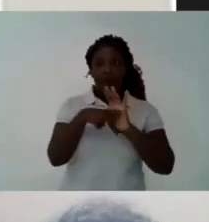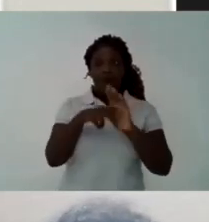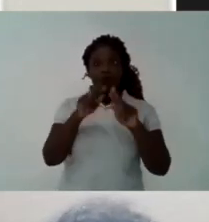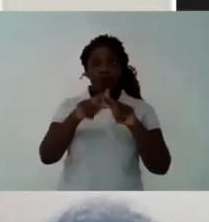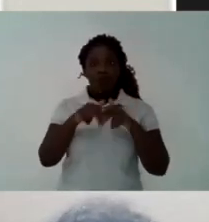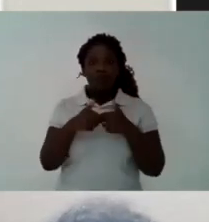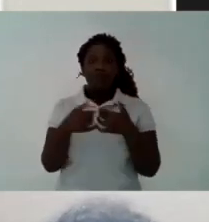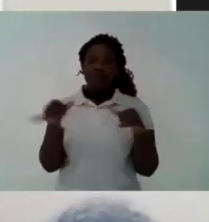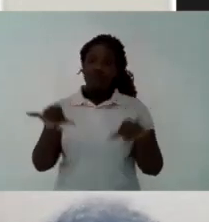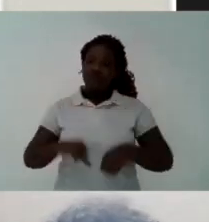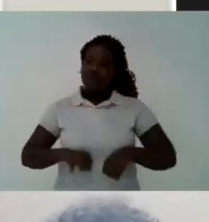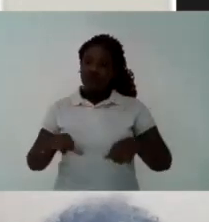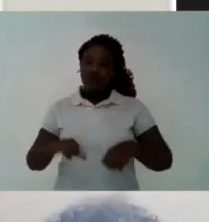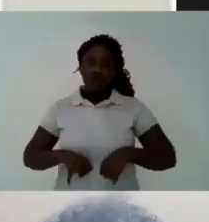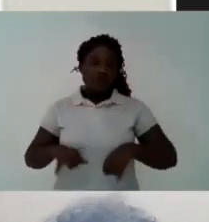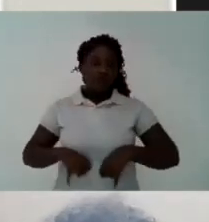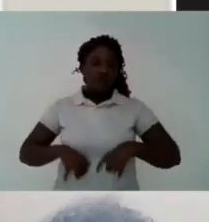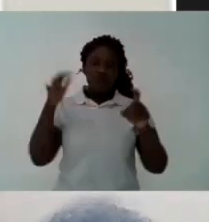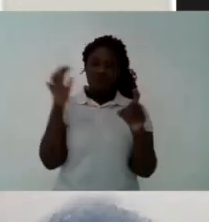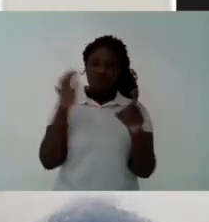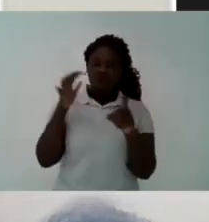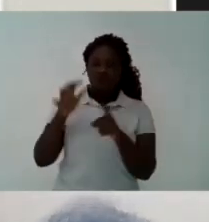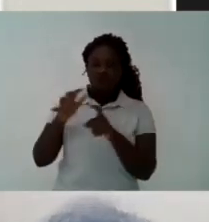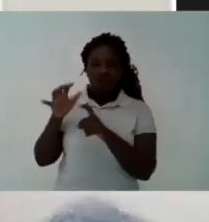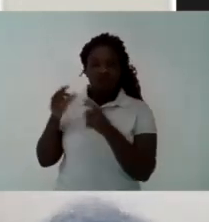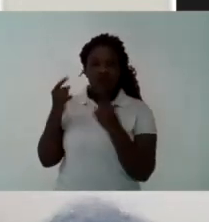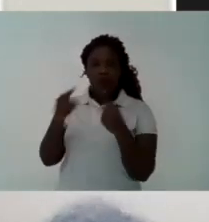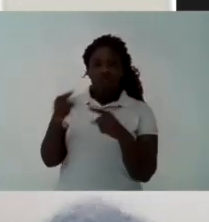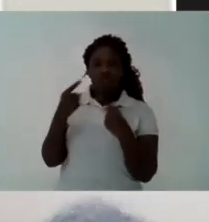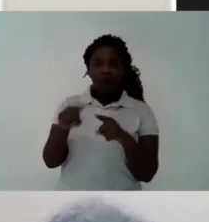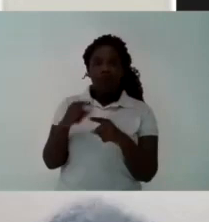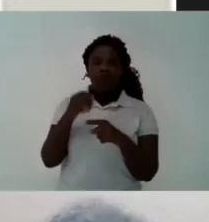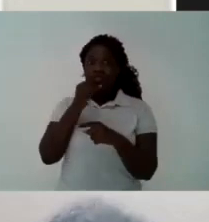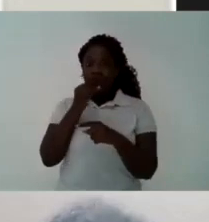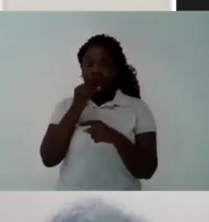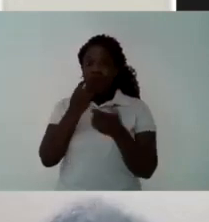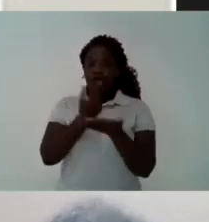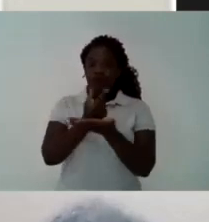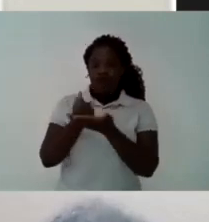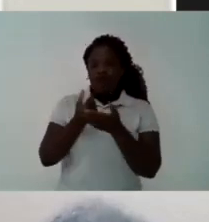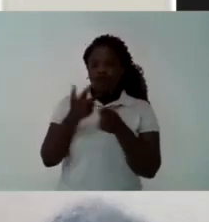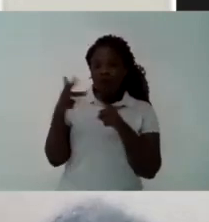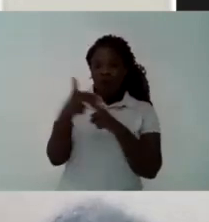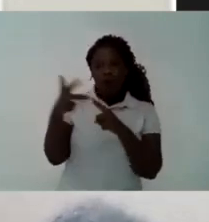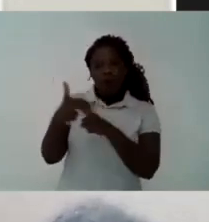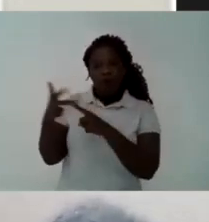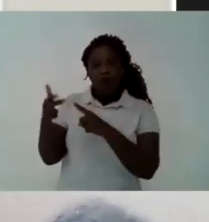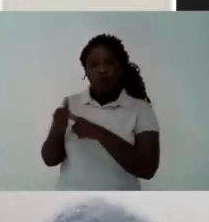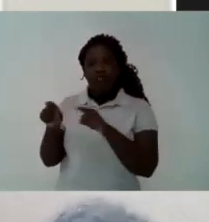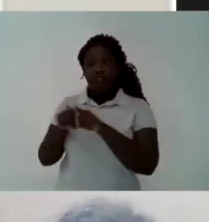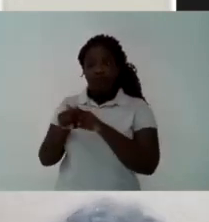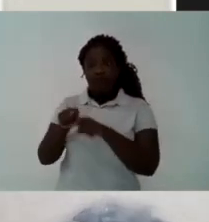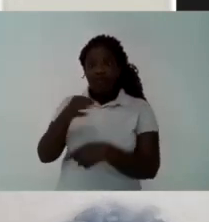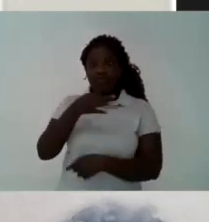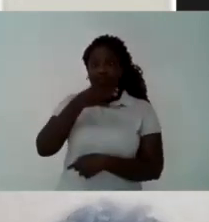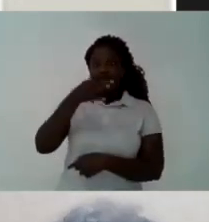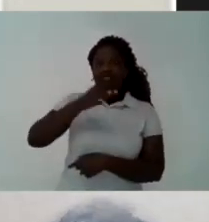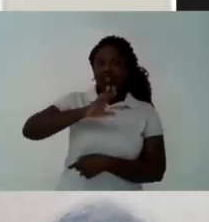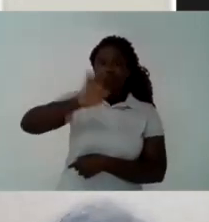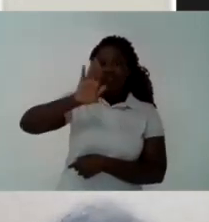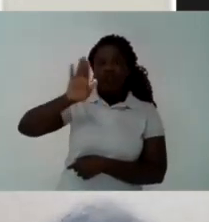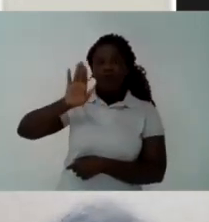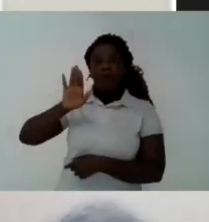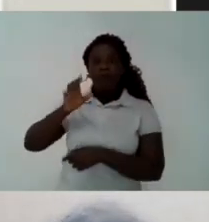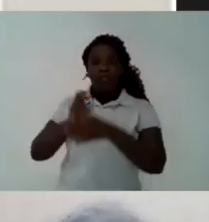FUNDEP And we need to mobilize the society And education must be at the center